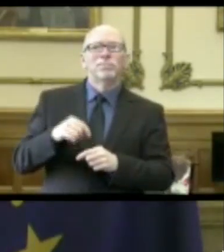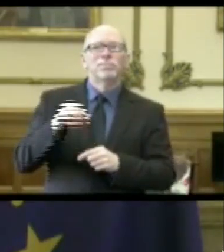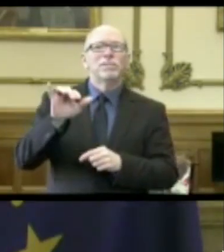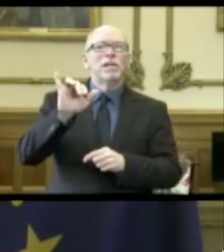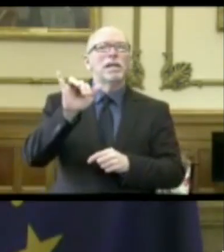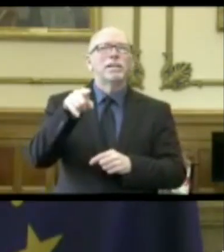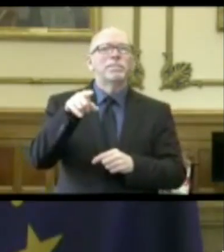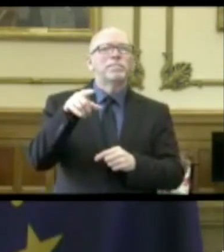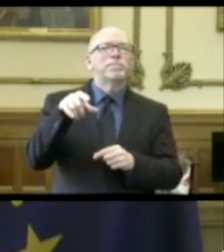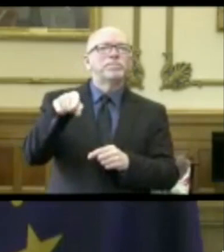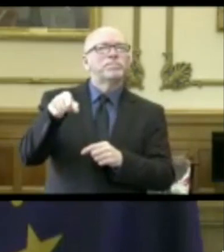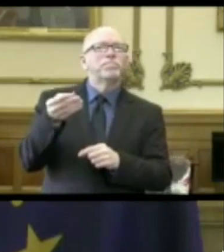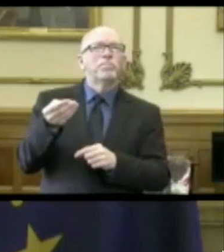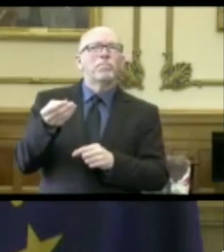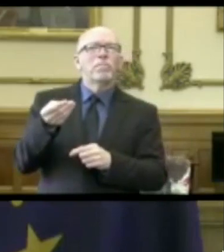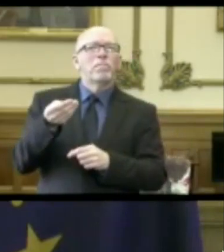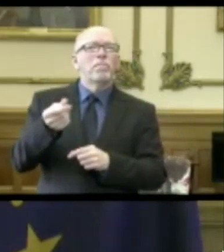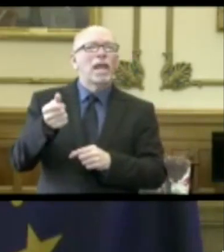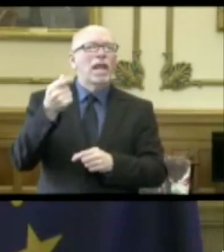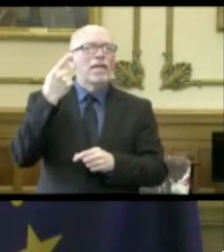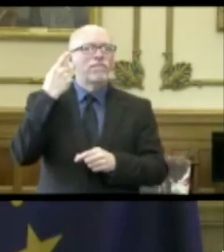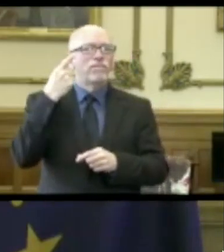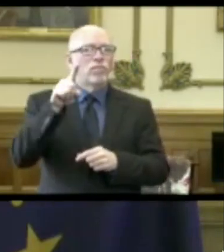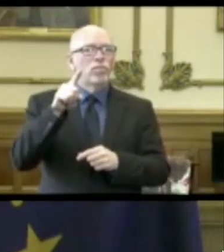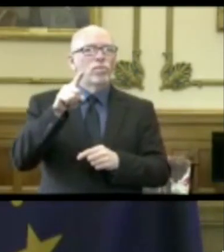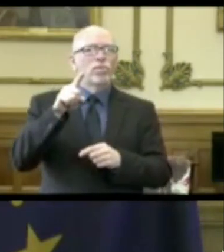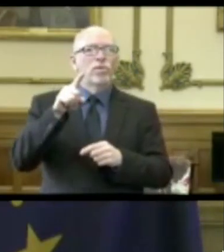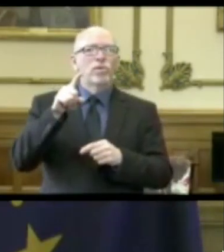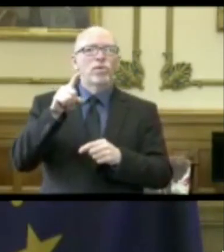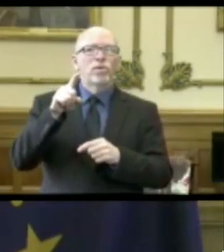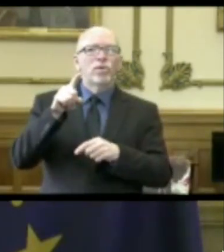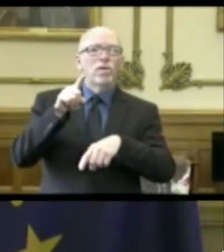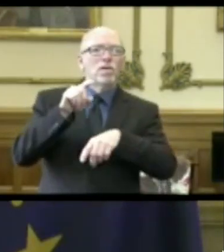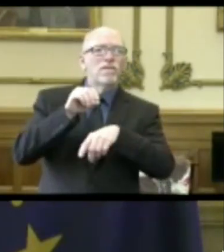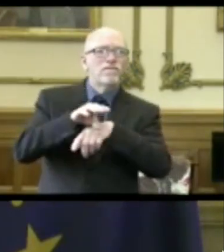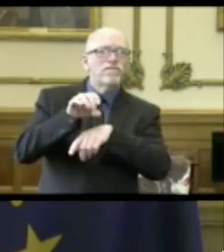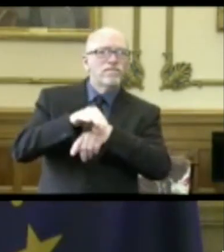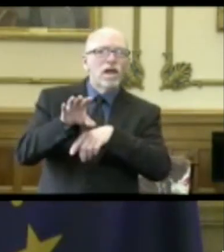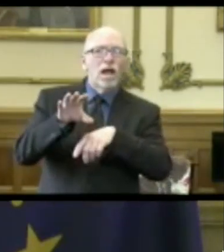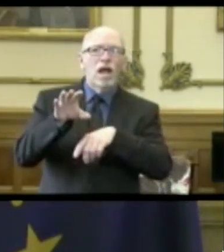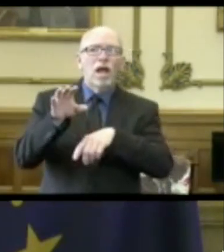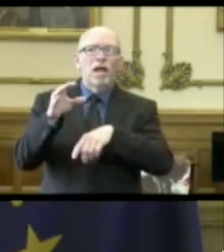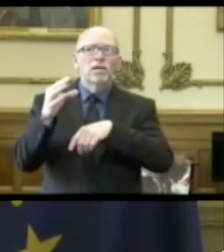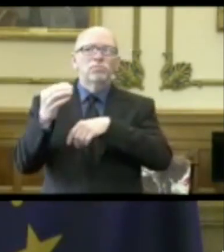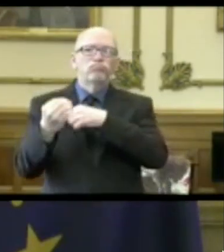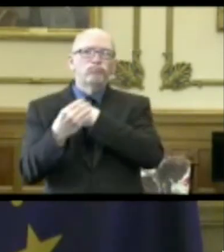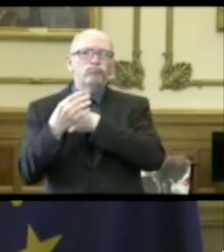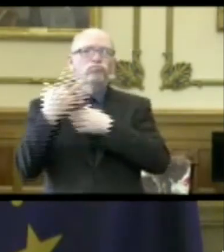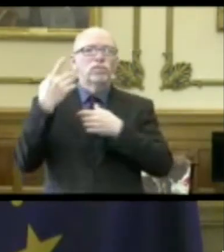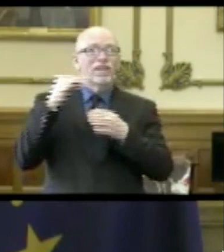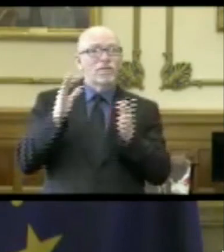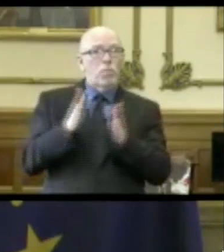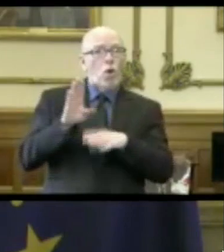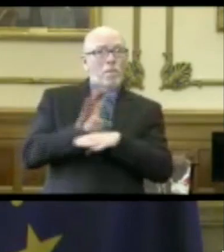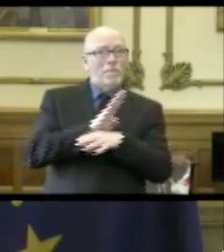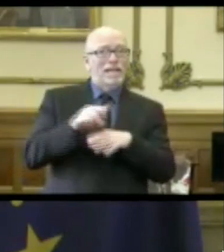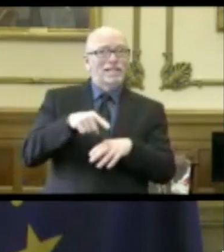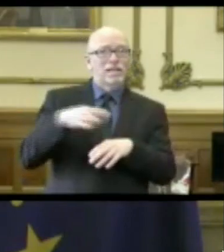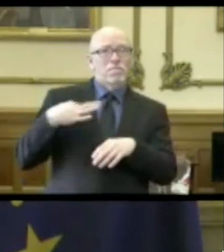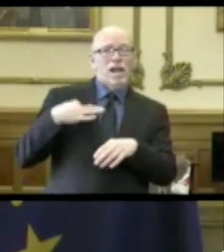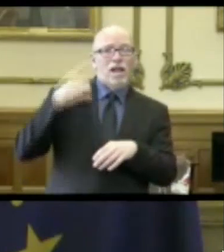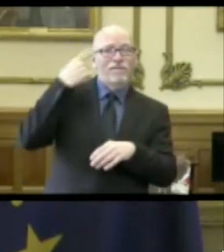paying for all the advice and counsel when small businesses are applying for